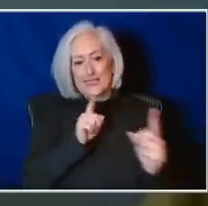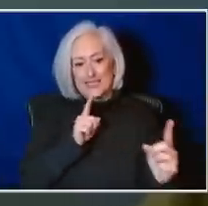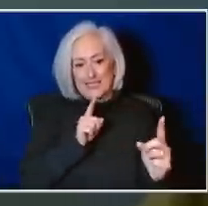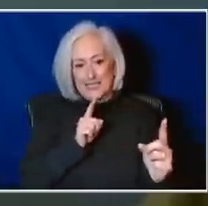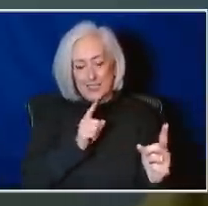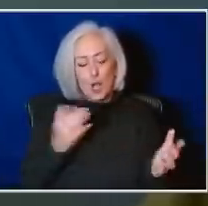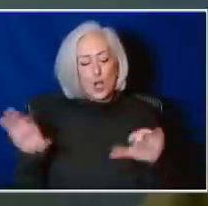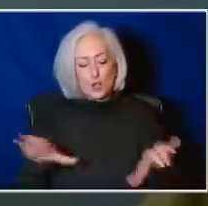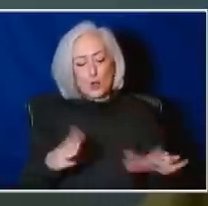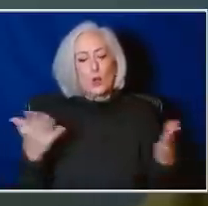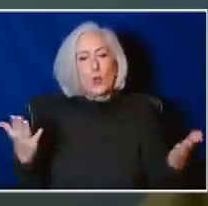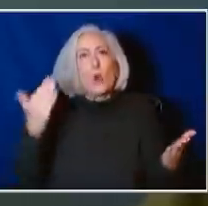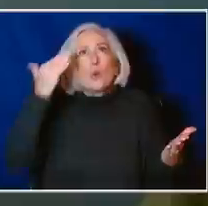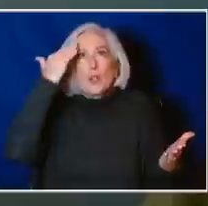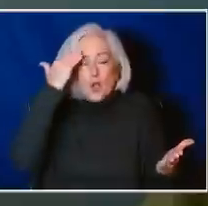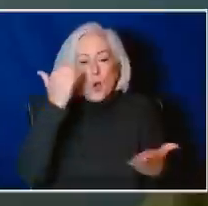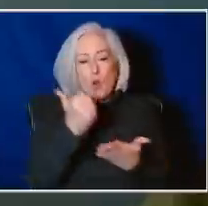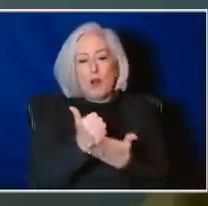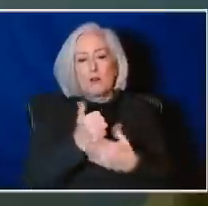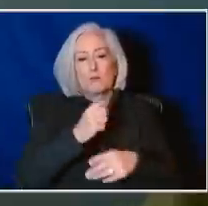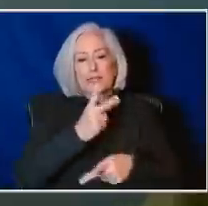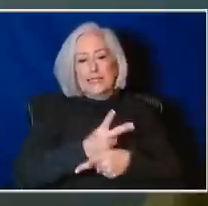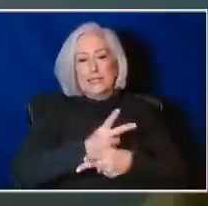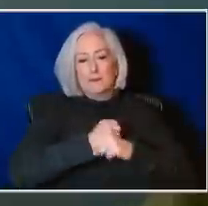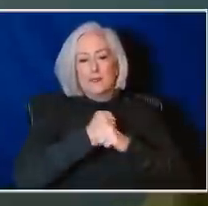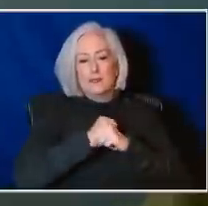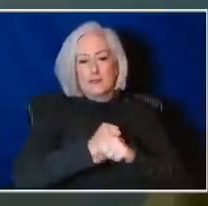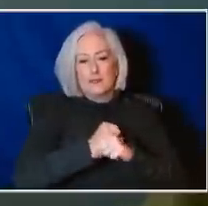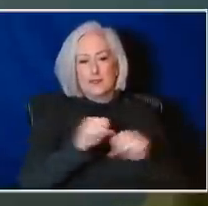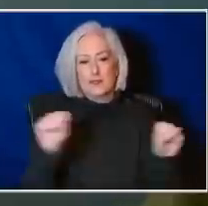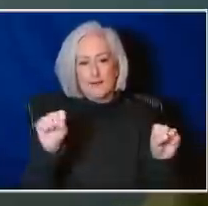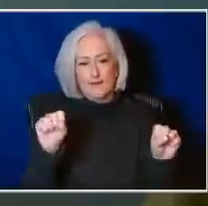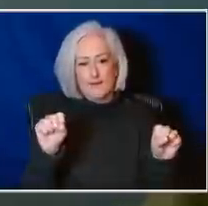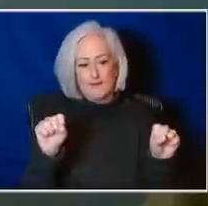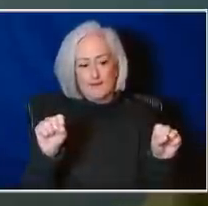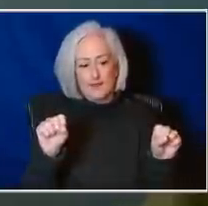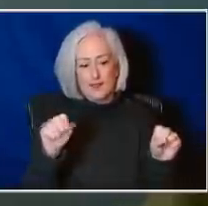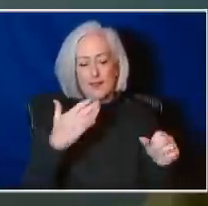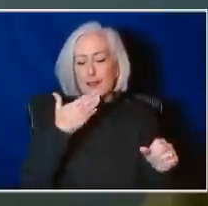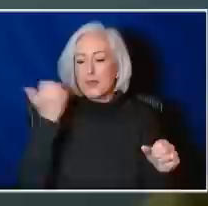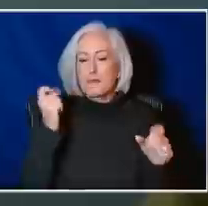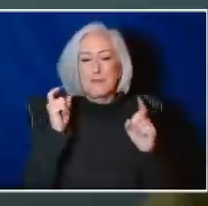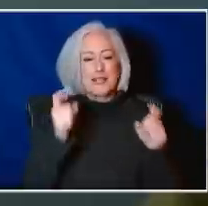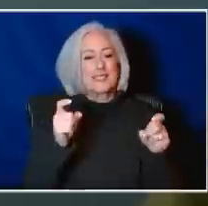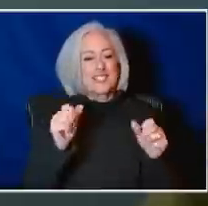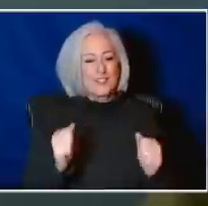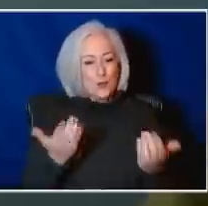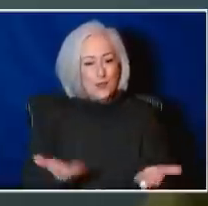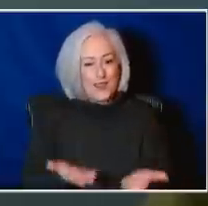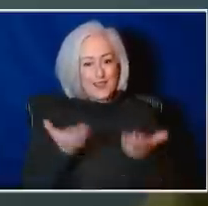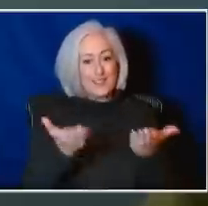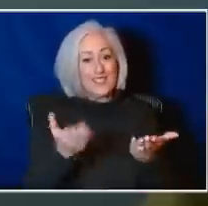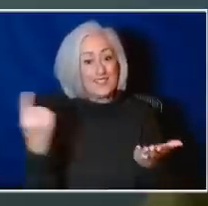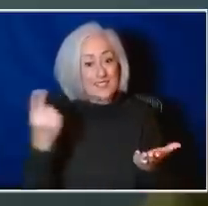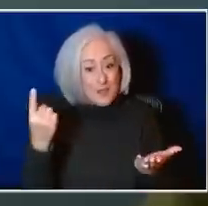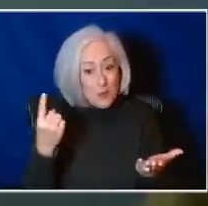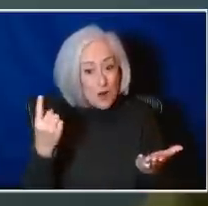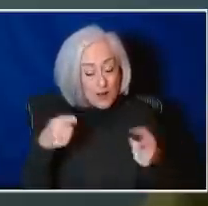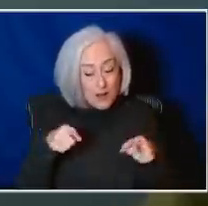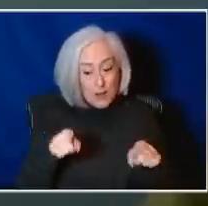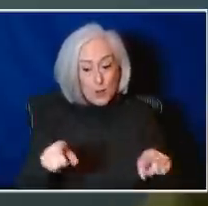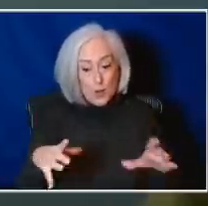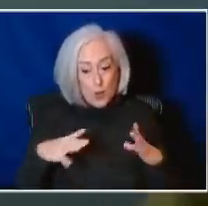know that help keep us safe. Because ultimately the greatest gift we give each other over the Christmas and holiday and